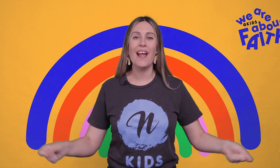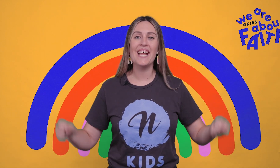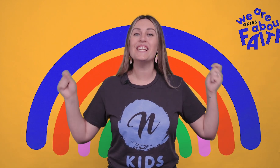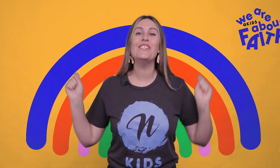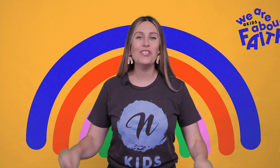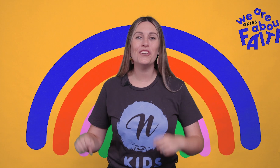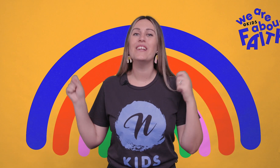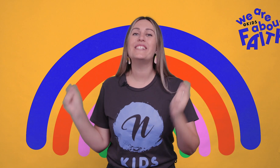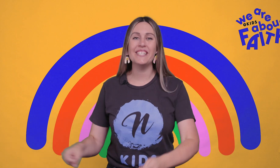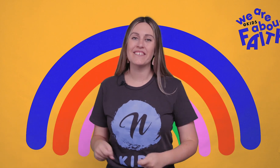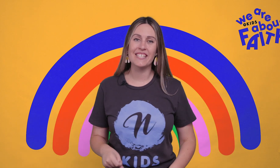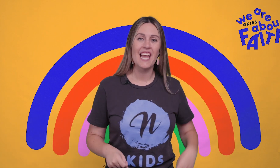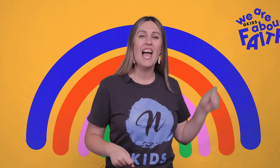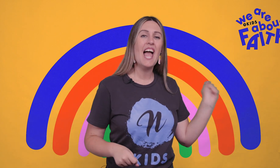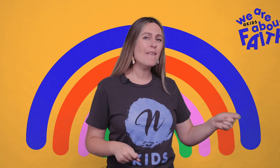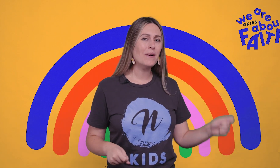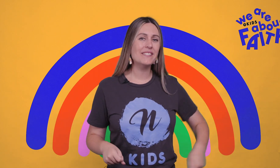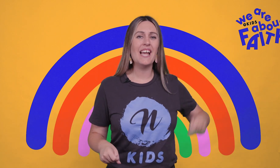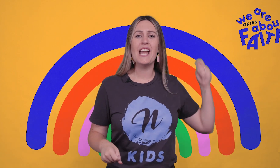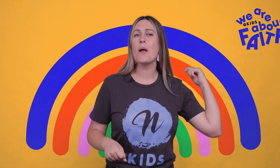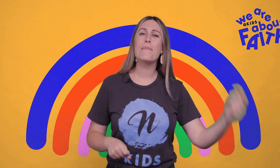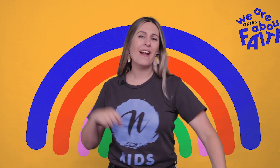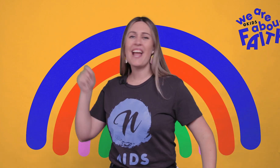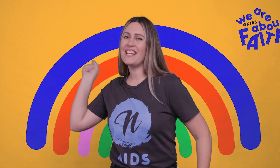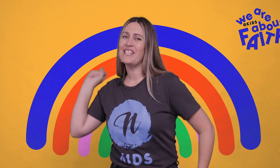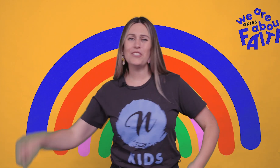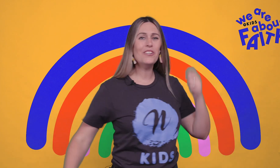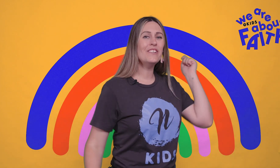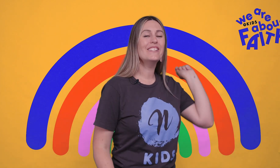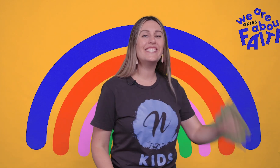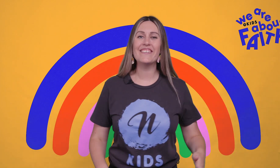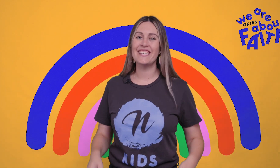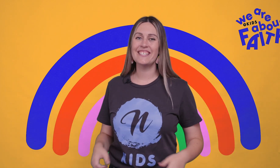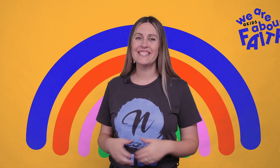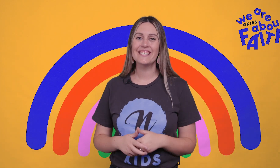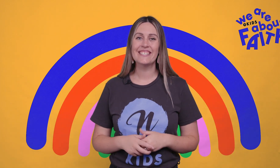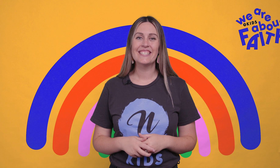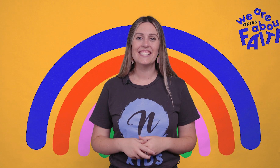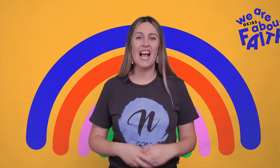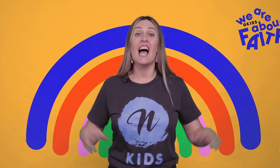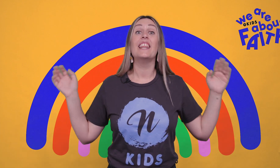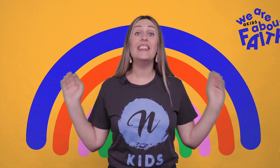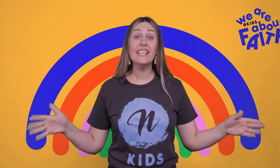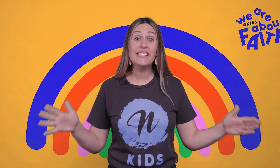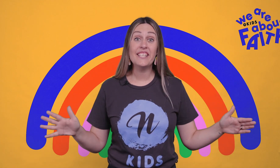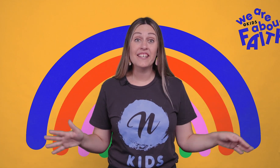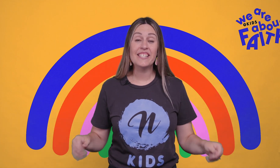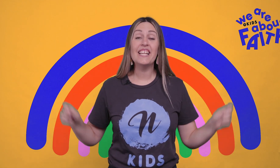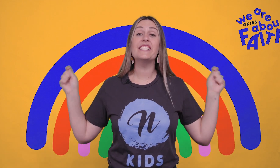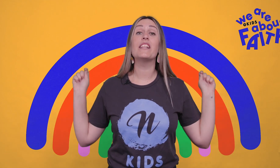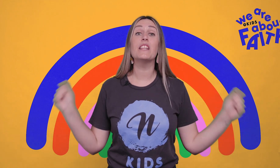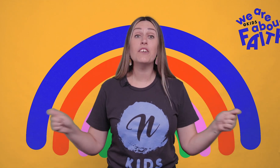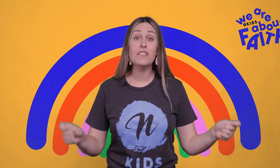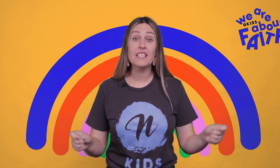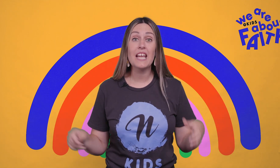a brand new series. Everyone say brand new series. This series